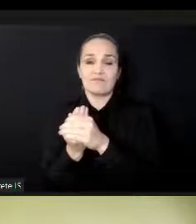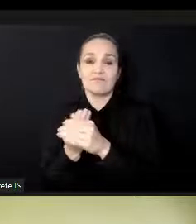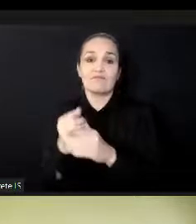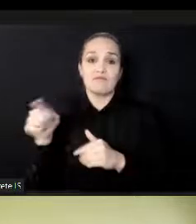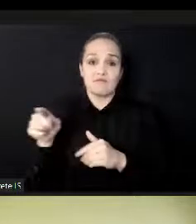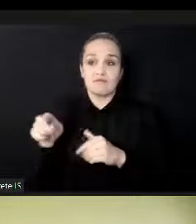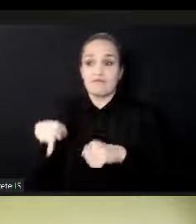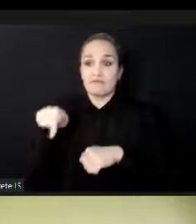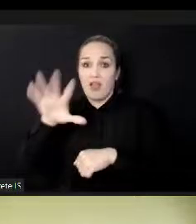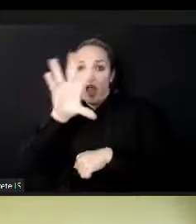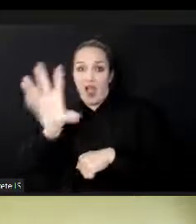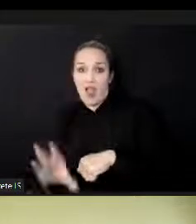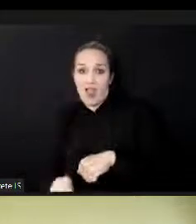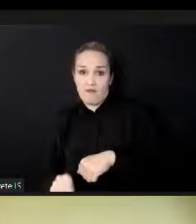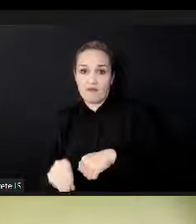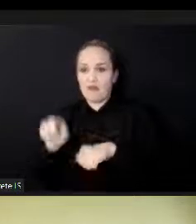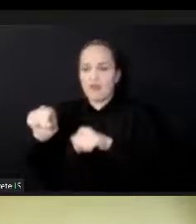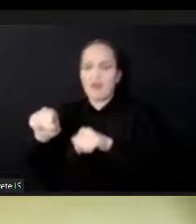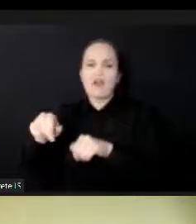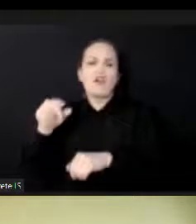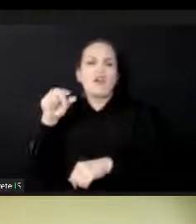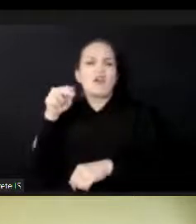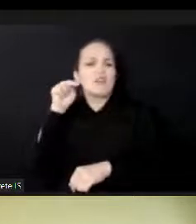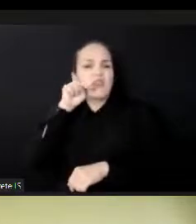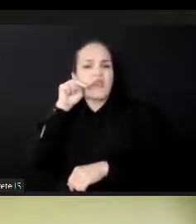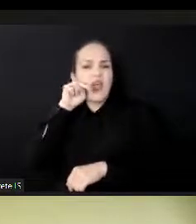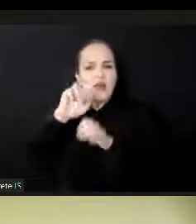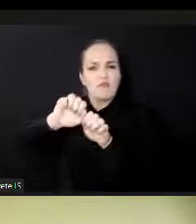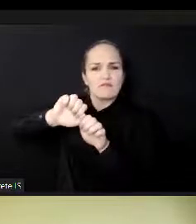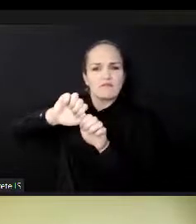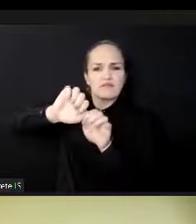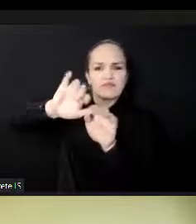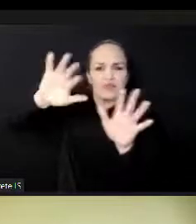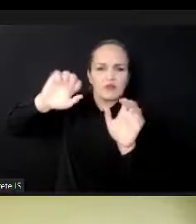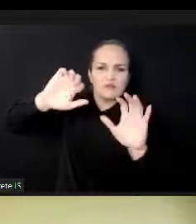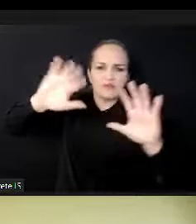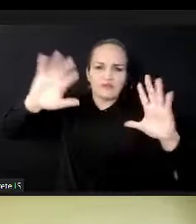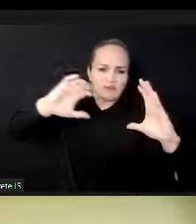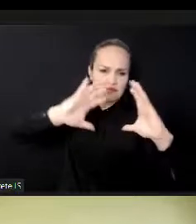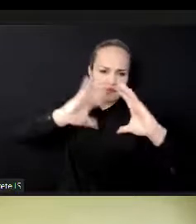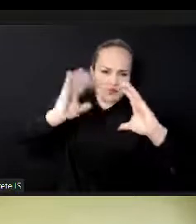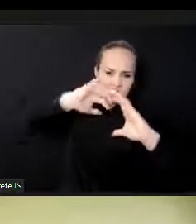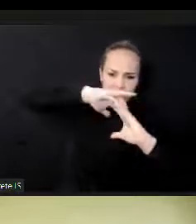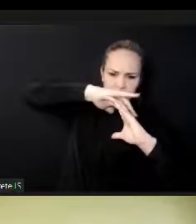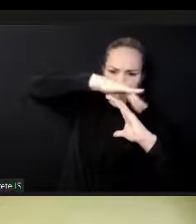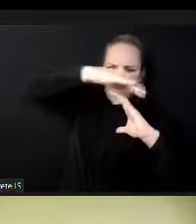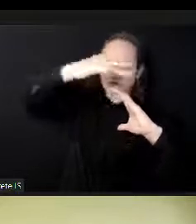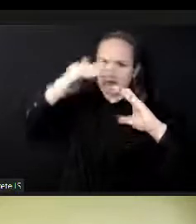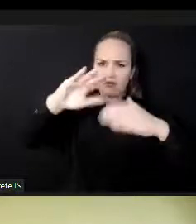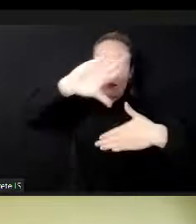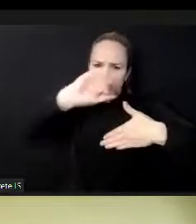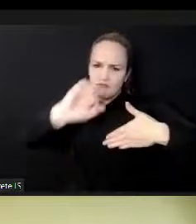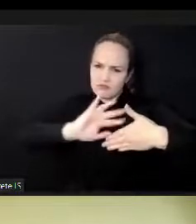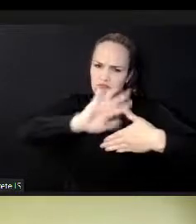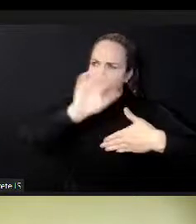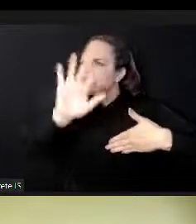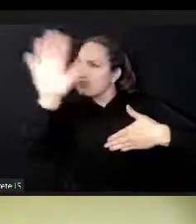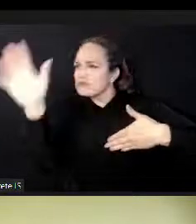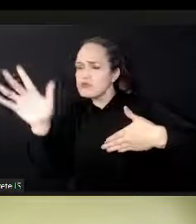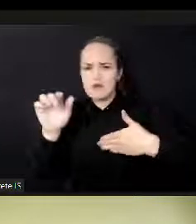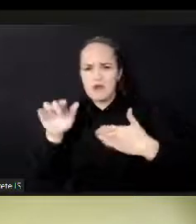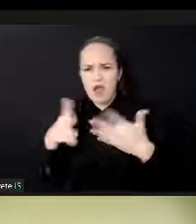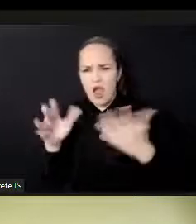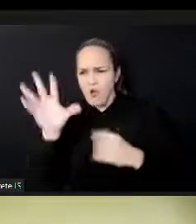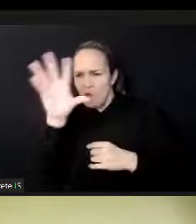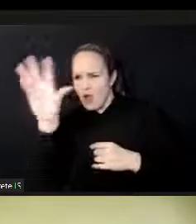around how we support the diaspora community to support and invest in their local communities. And